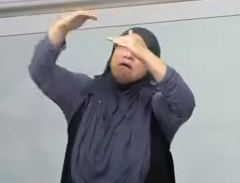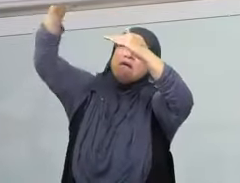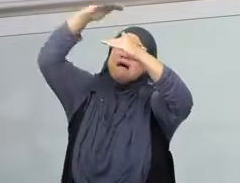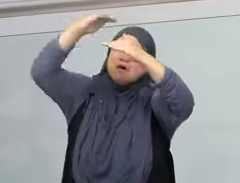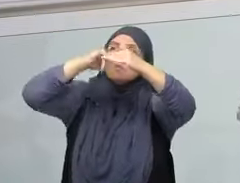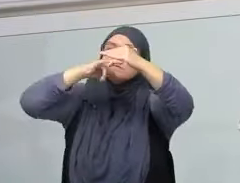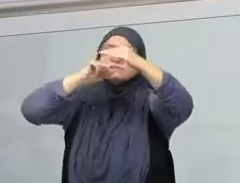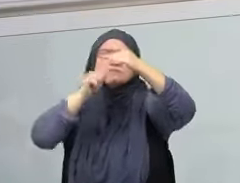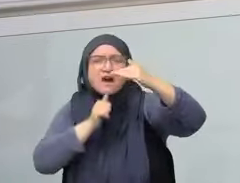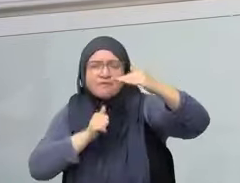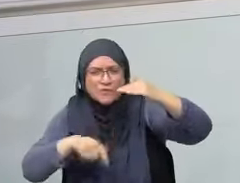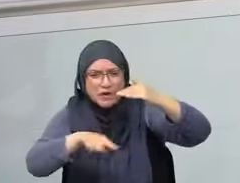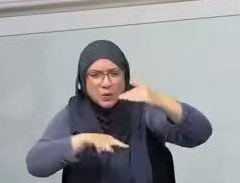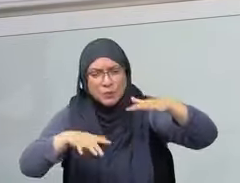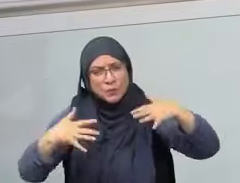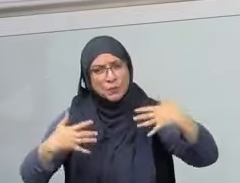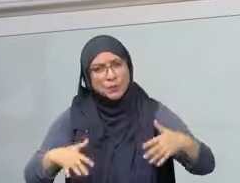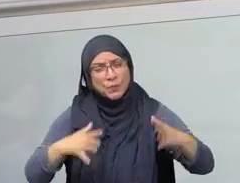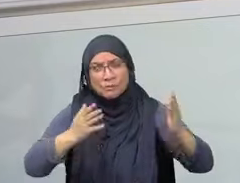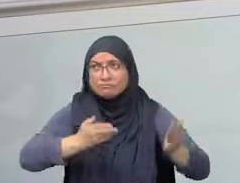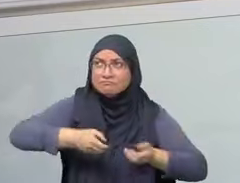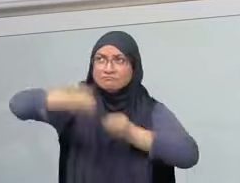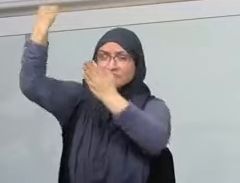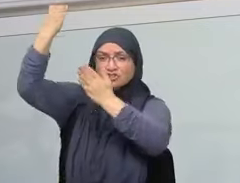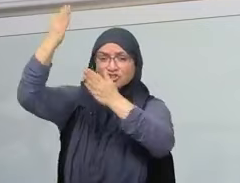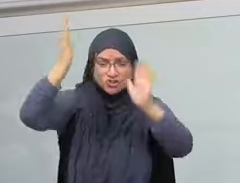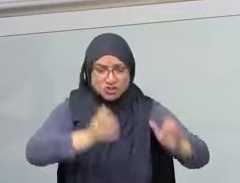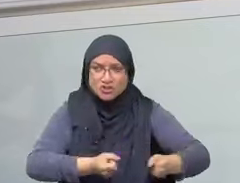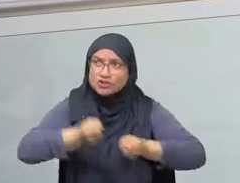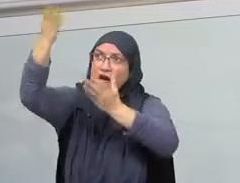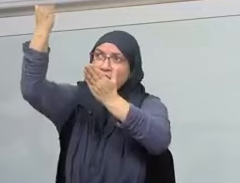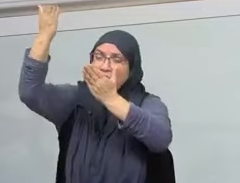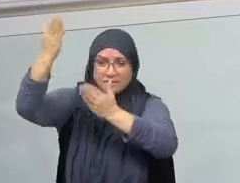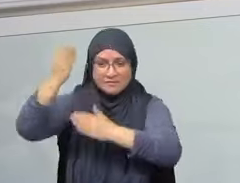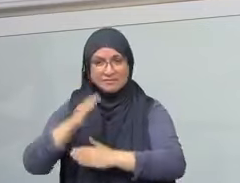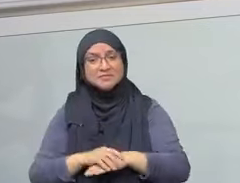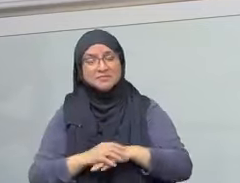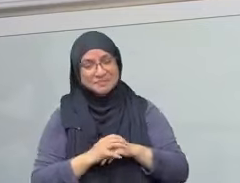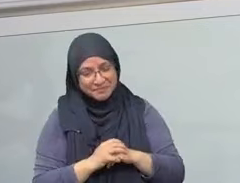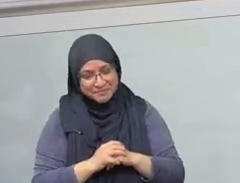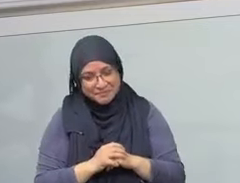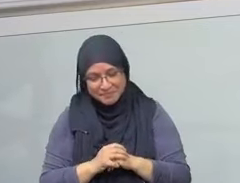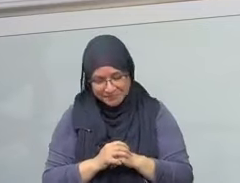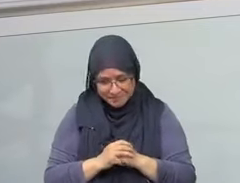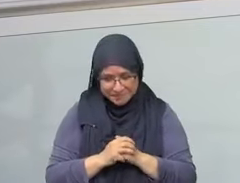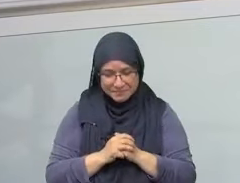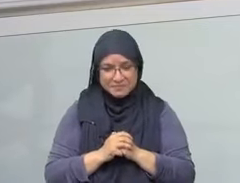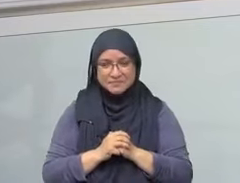alayic, May Allah alayic, May Allah paddleah